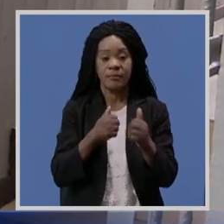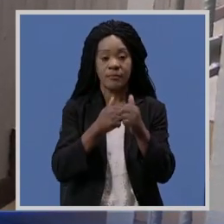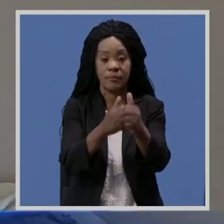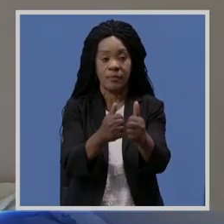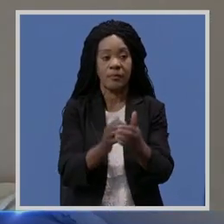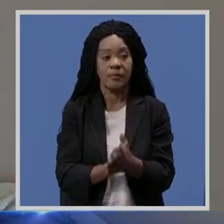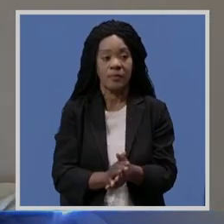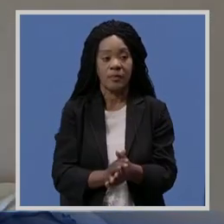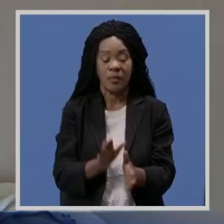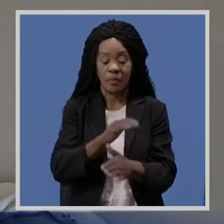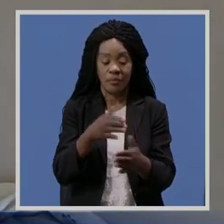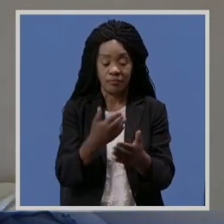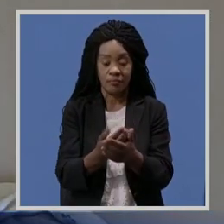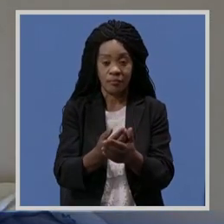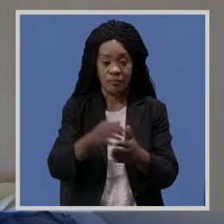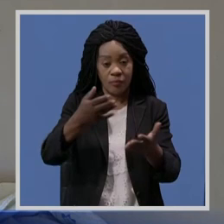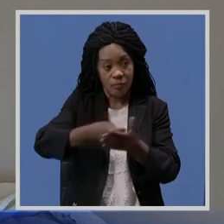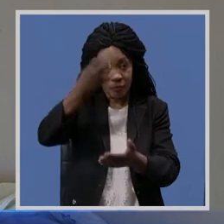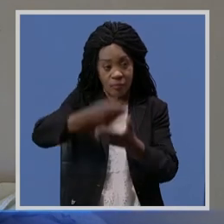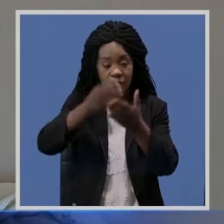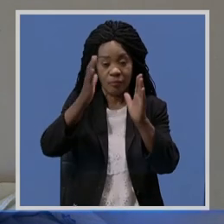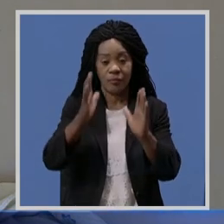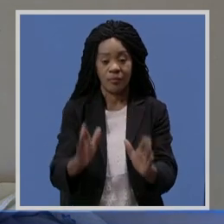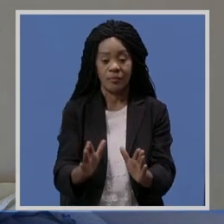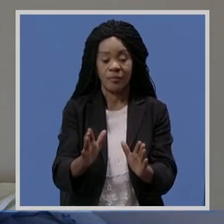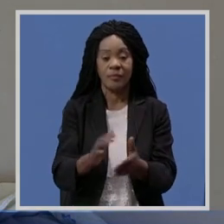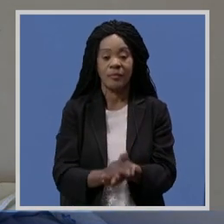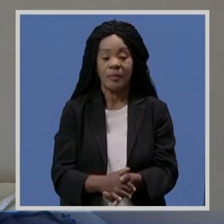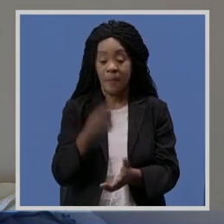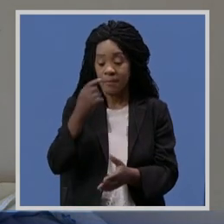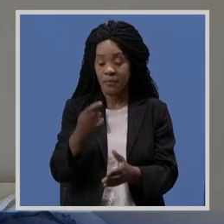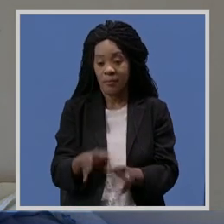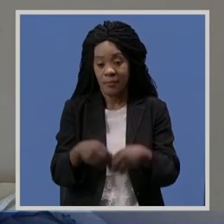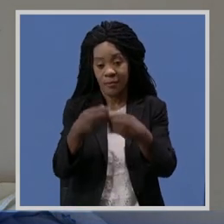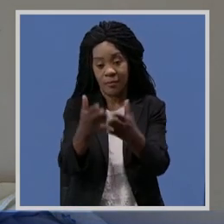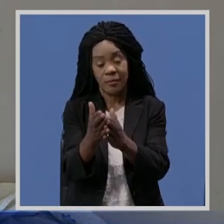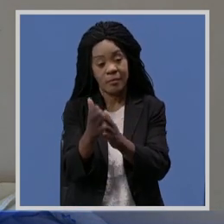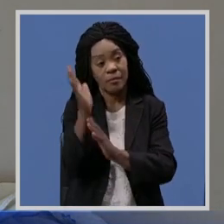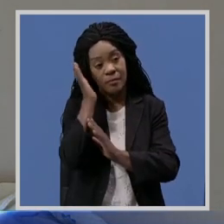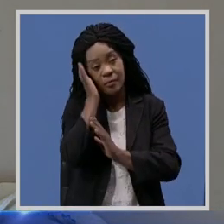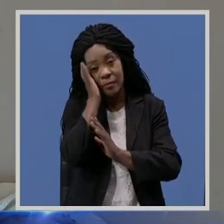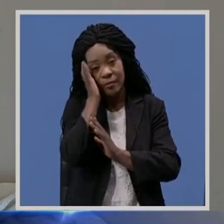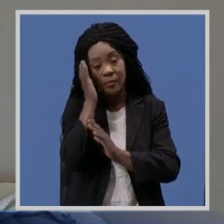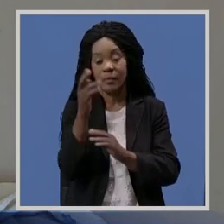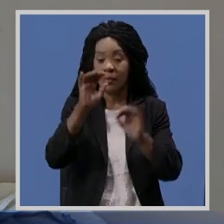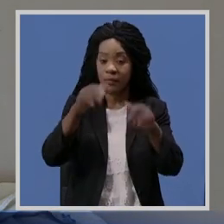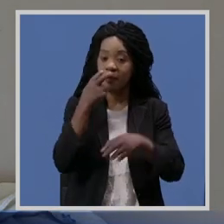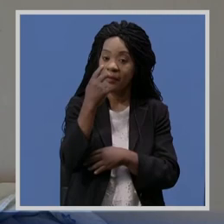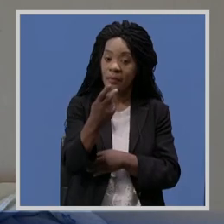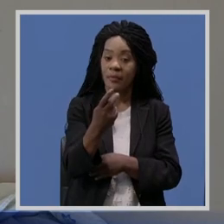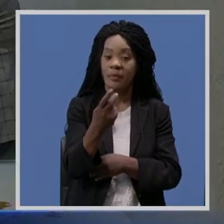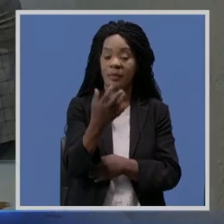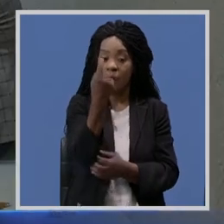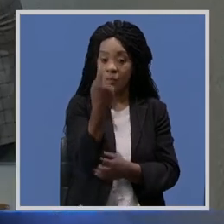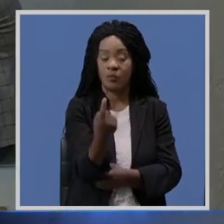squatting. As you can see, I'm alone in this room. Yeah, we were supposed to share this room, two of